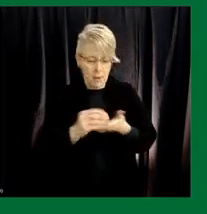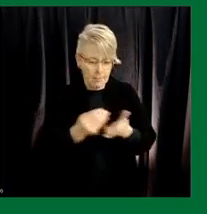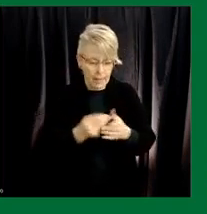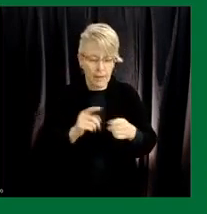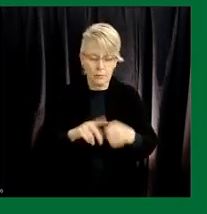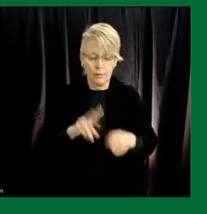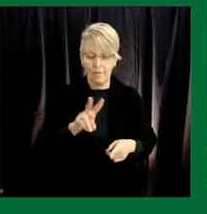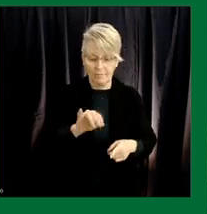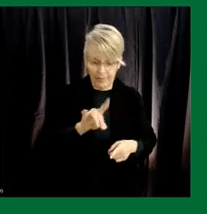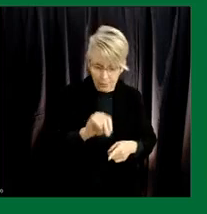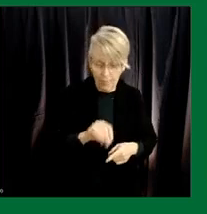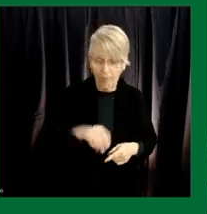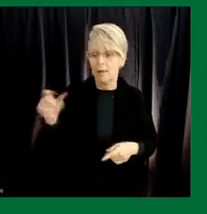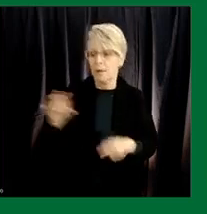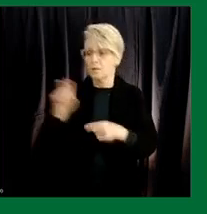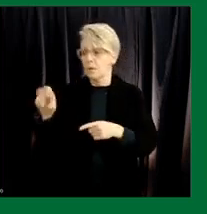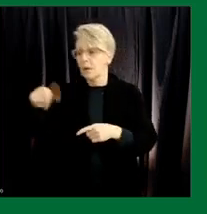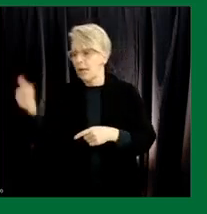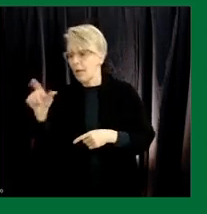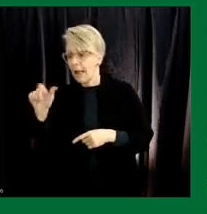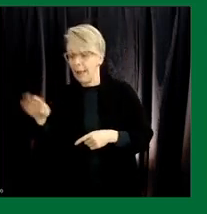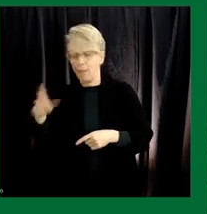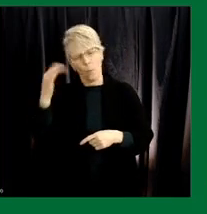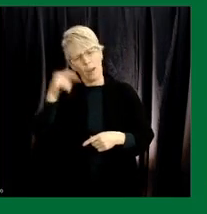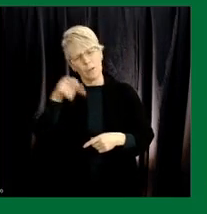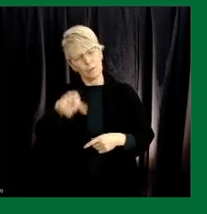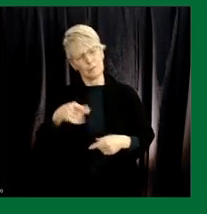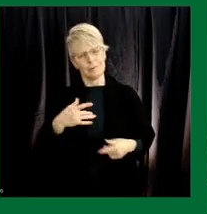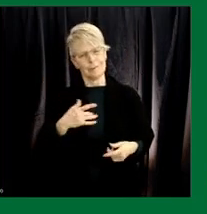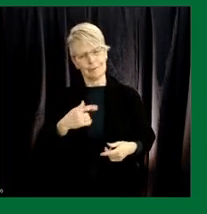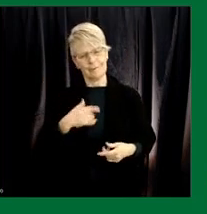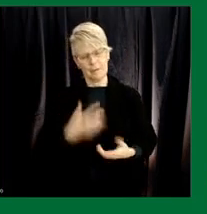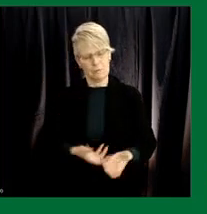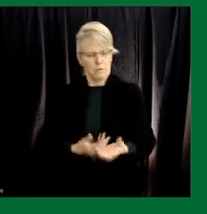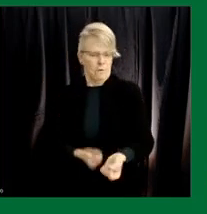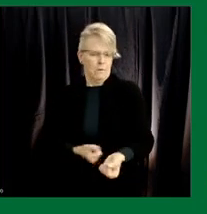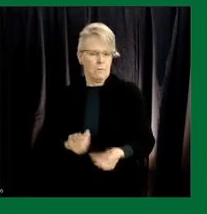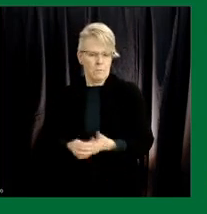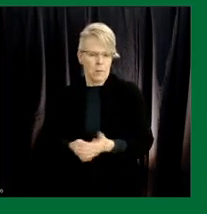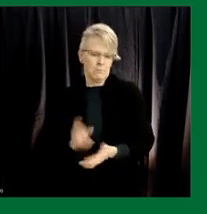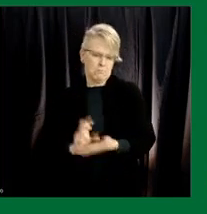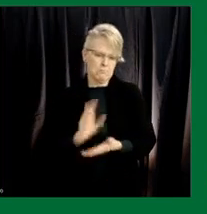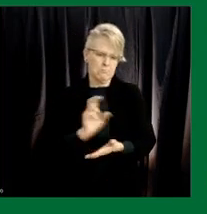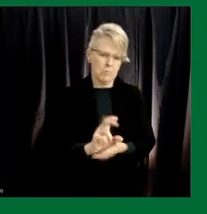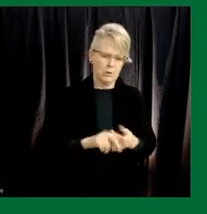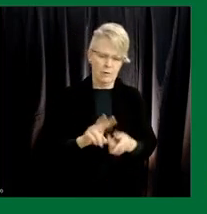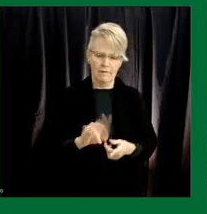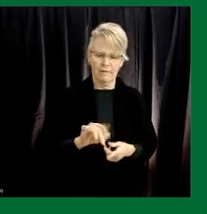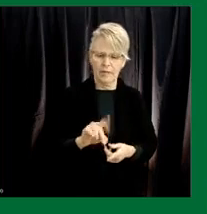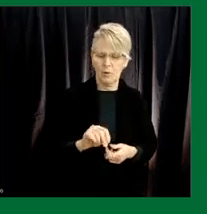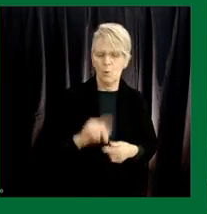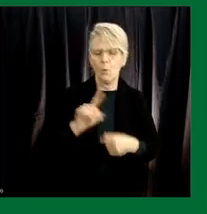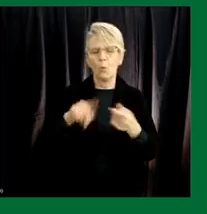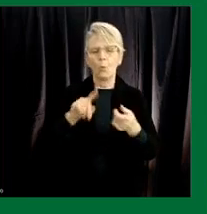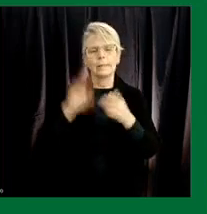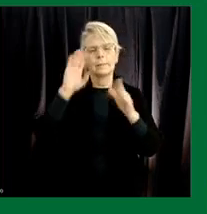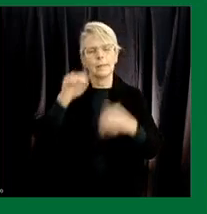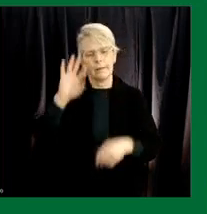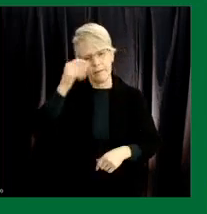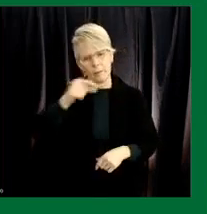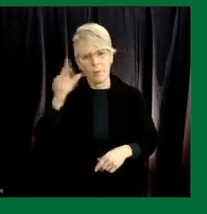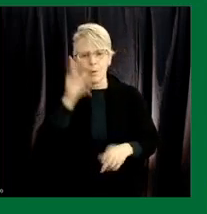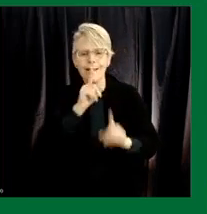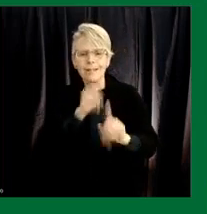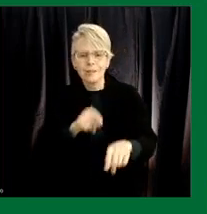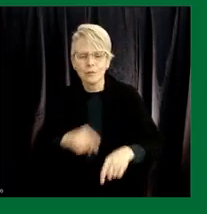uh why are you confident uh veto will get this funding and when do you expect to hear from the federal government on this i would